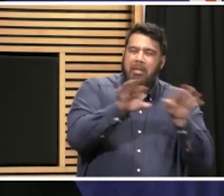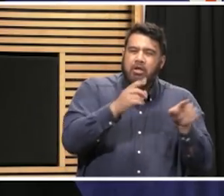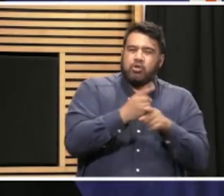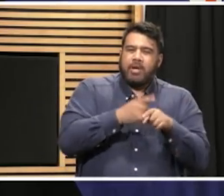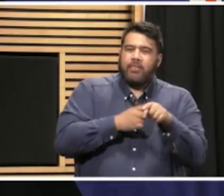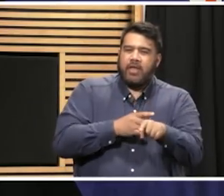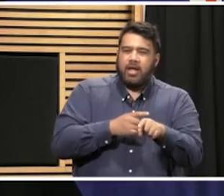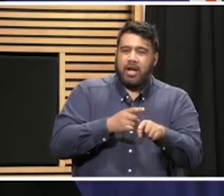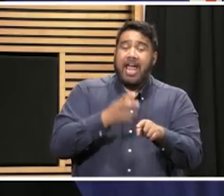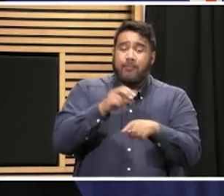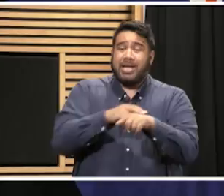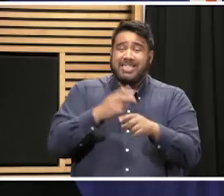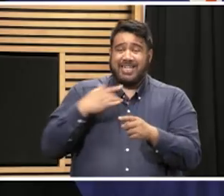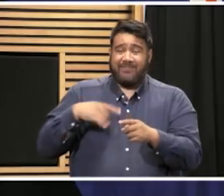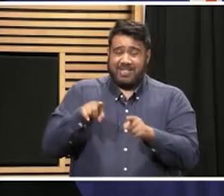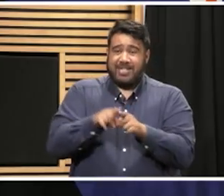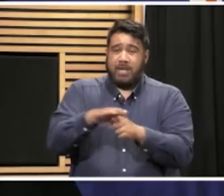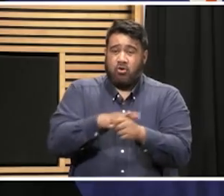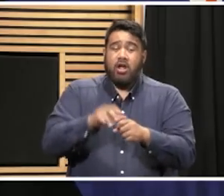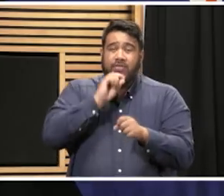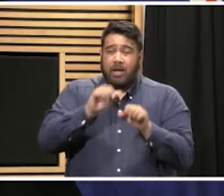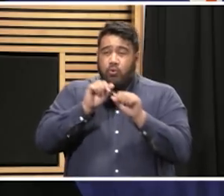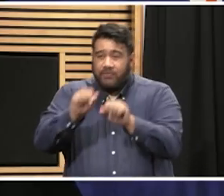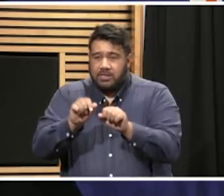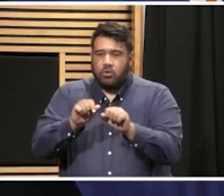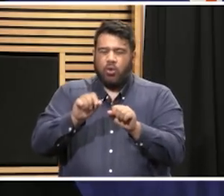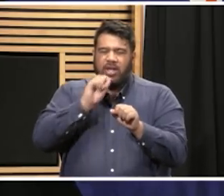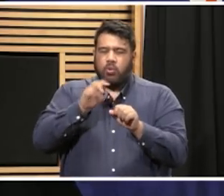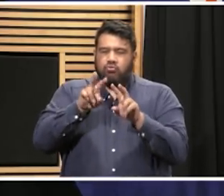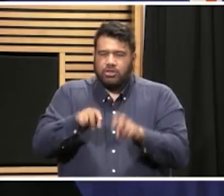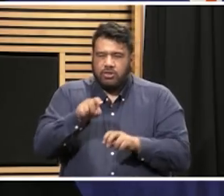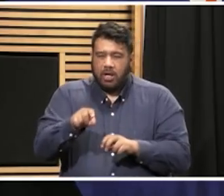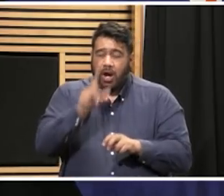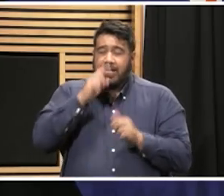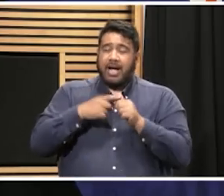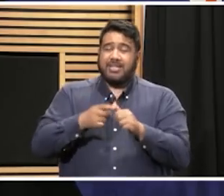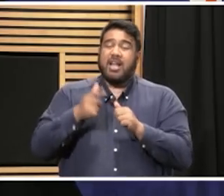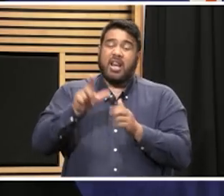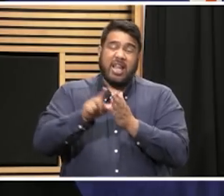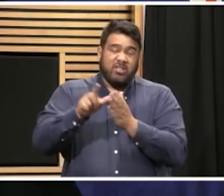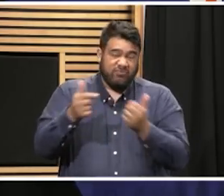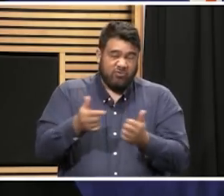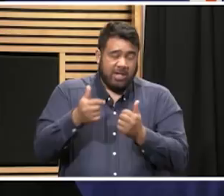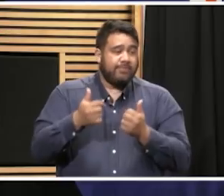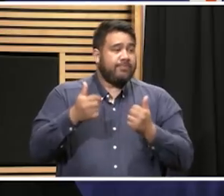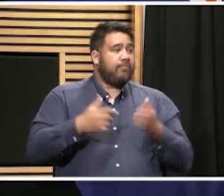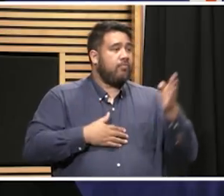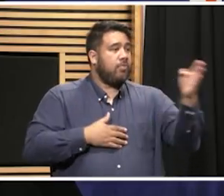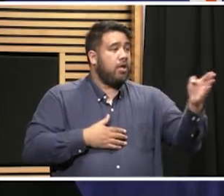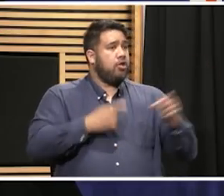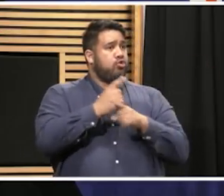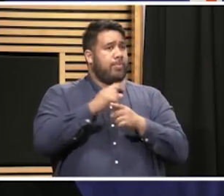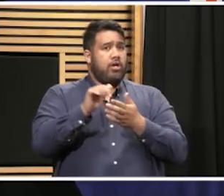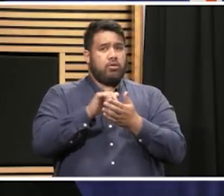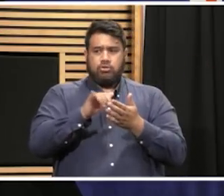examining how they approach that. Can I get back to you on that for further detail? Sure. Can I on on New York. So are